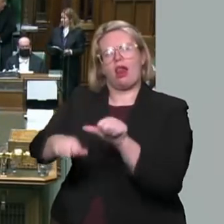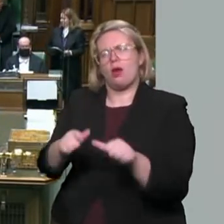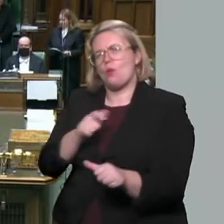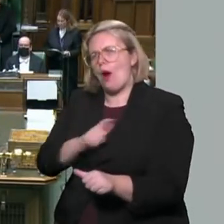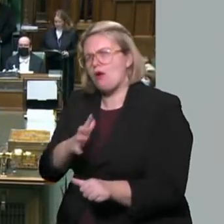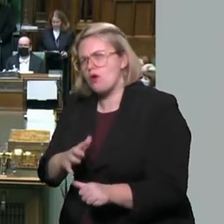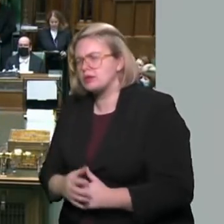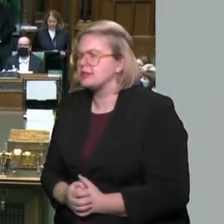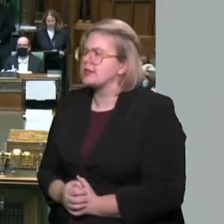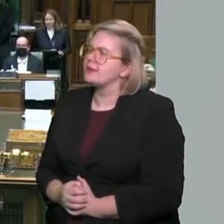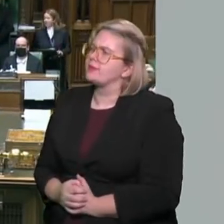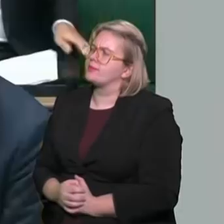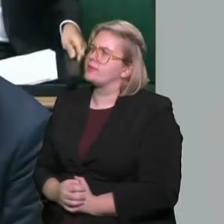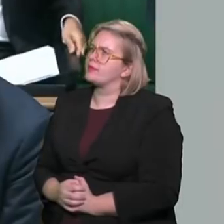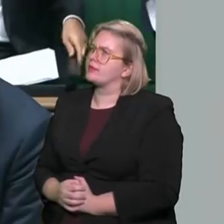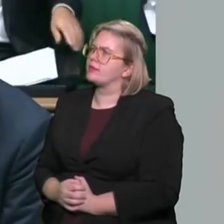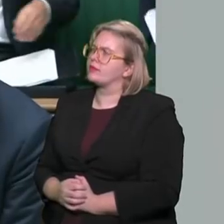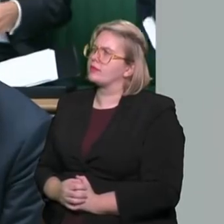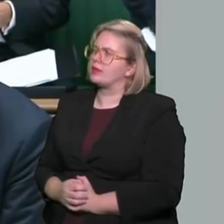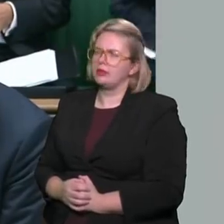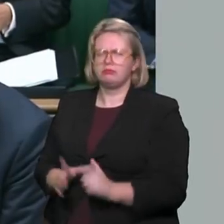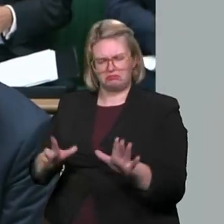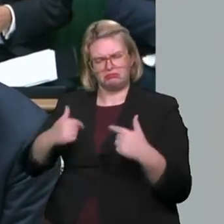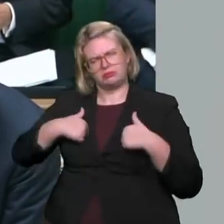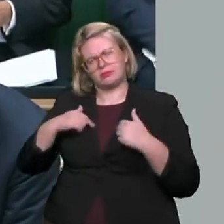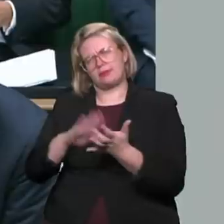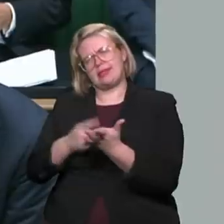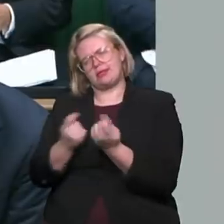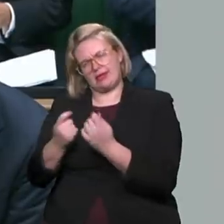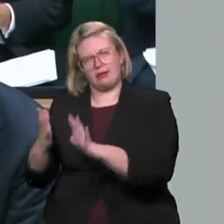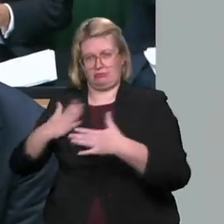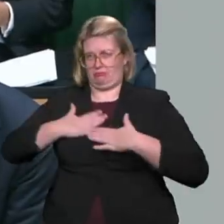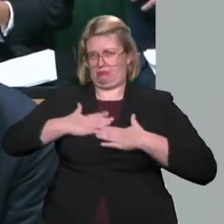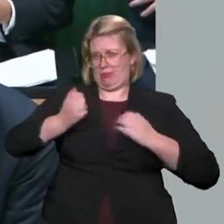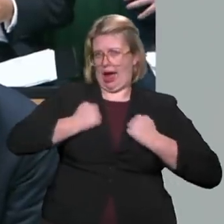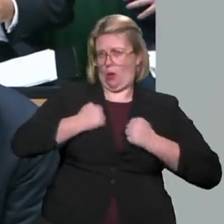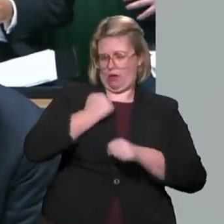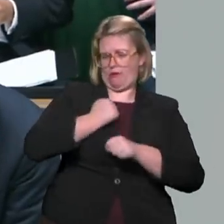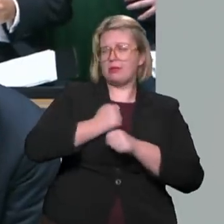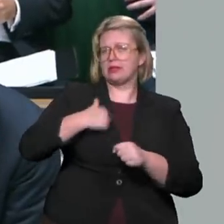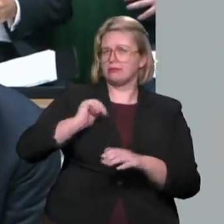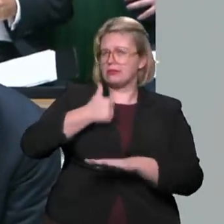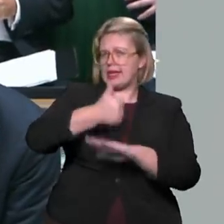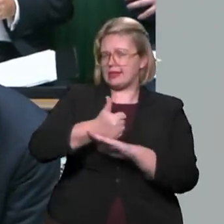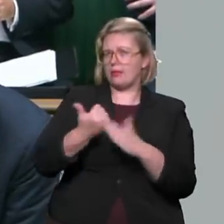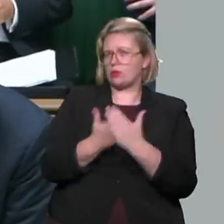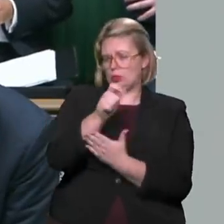it is this Government that brought forward an online harms bill. He has heard what I have